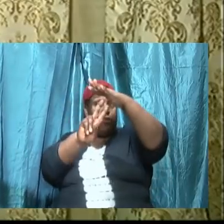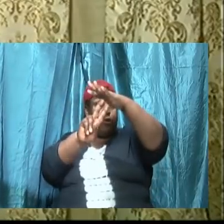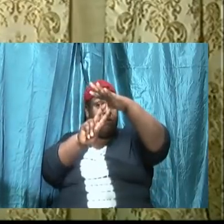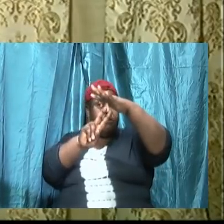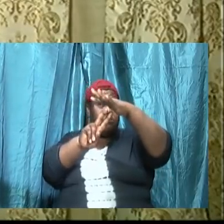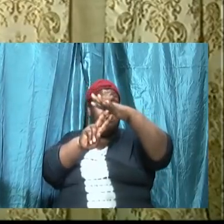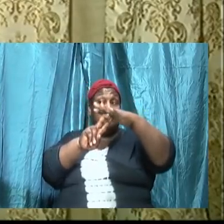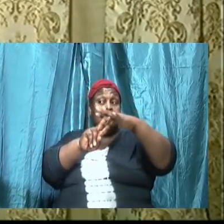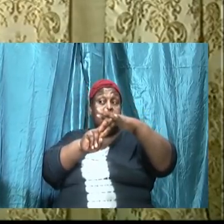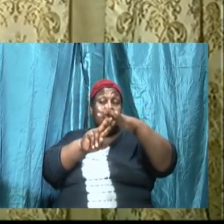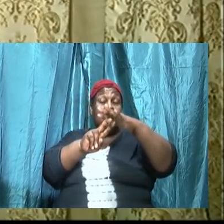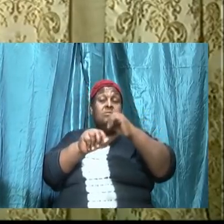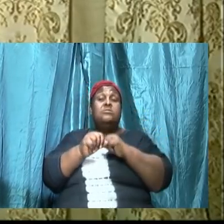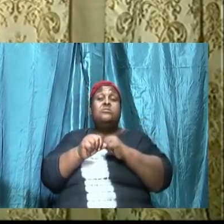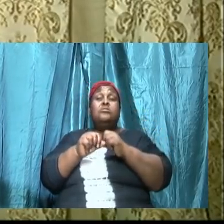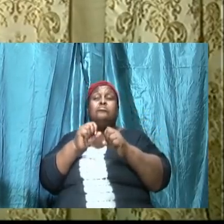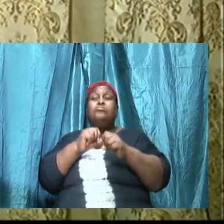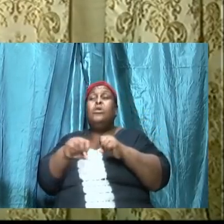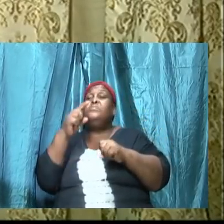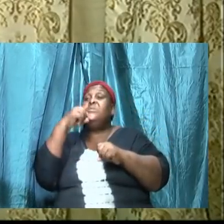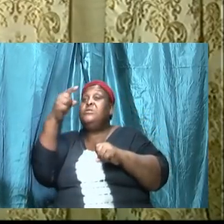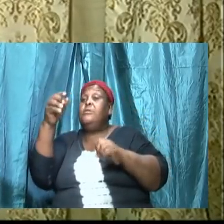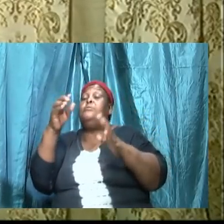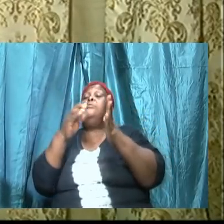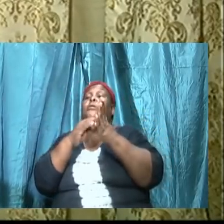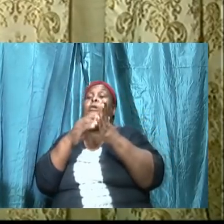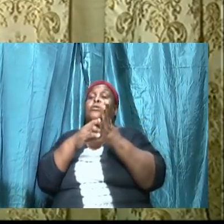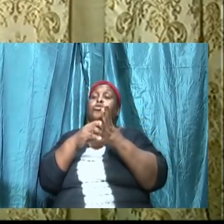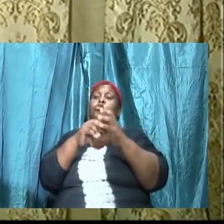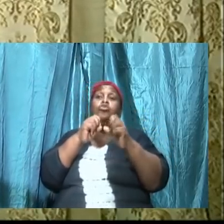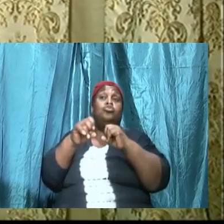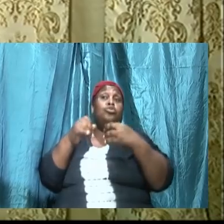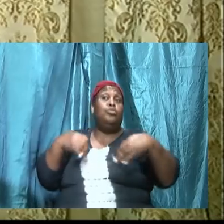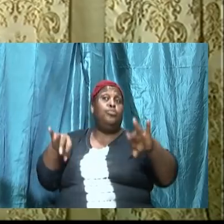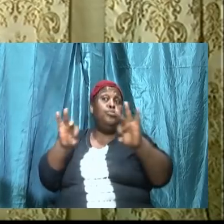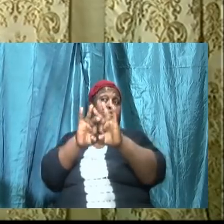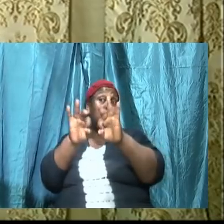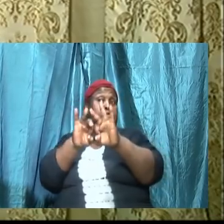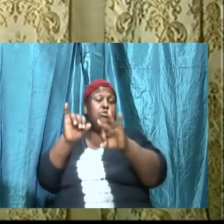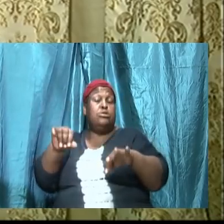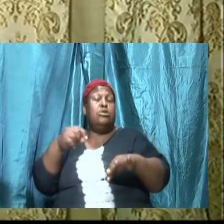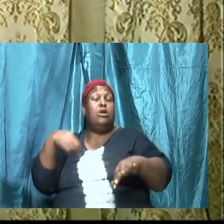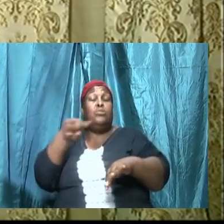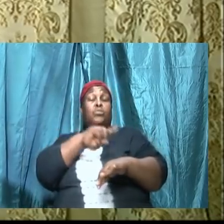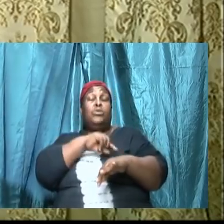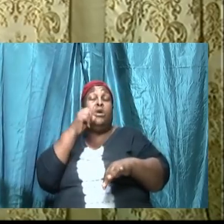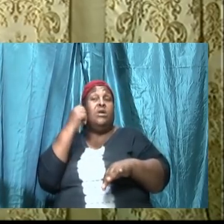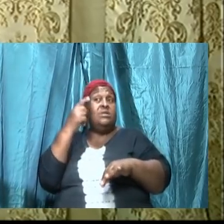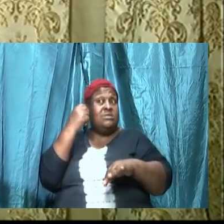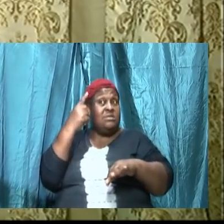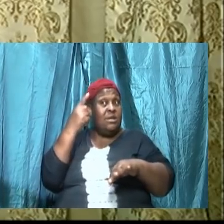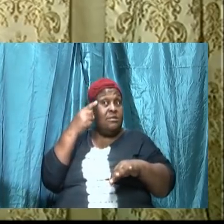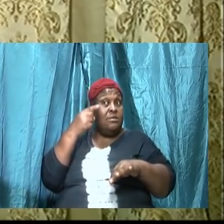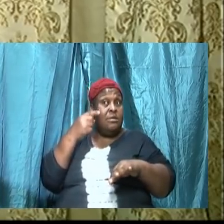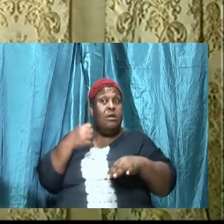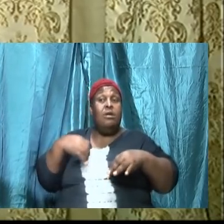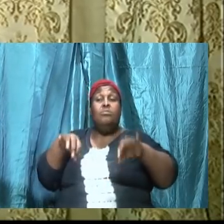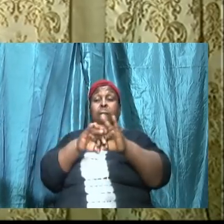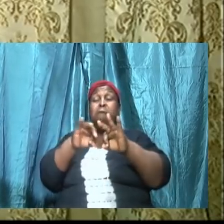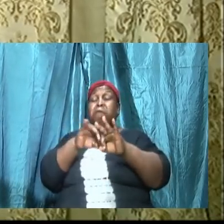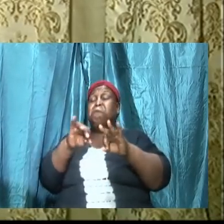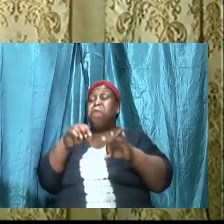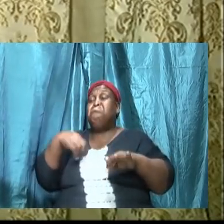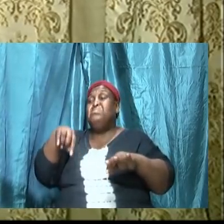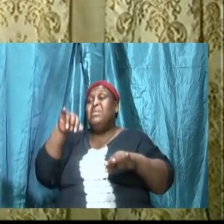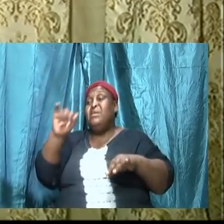this because it is so important. It is important that we understand. It is important that we recognize